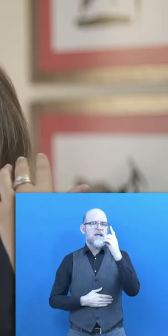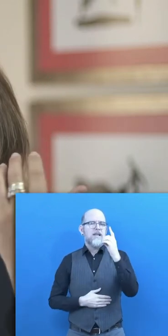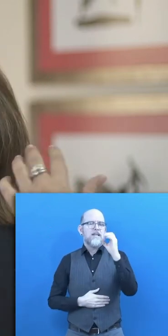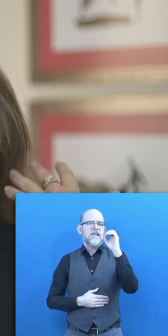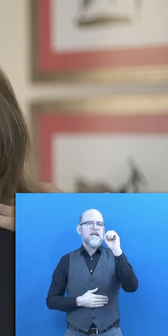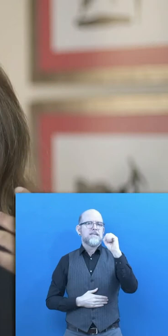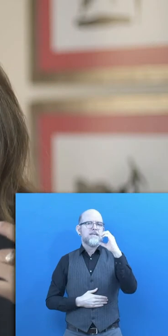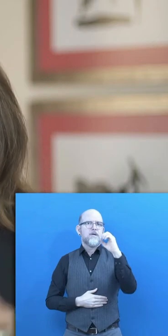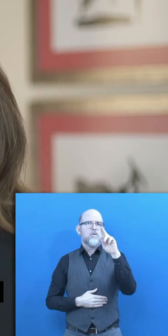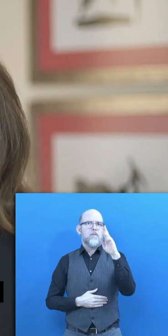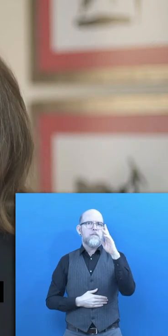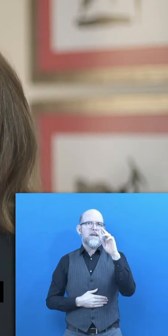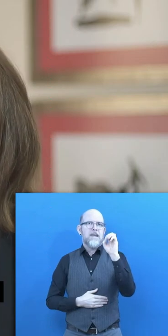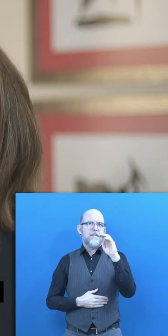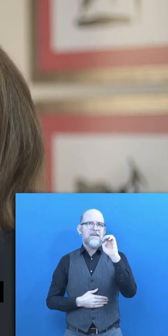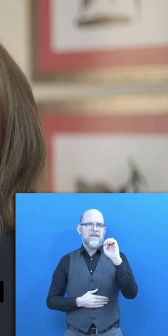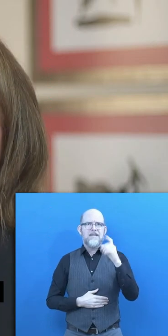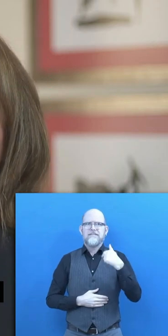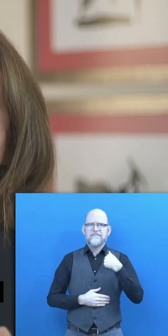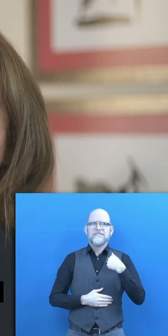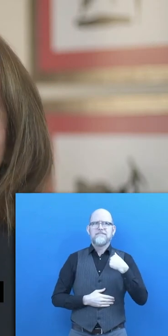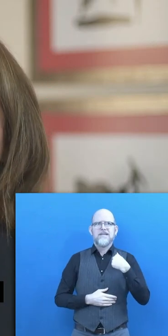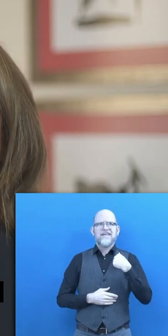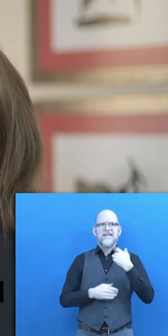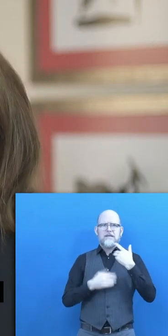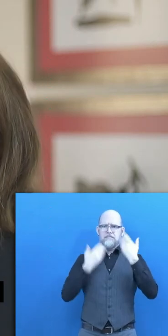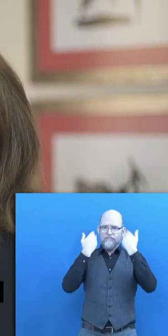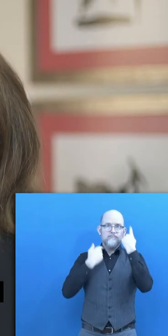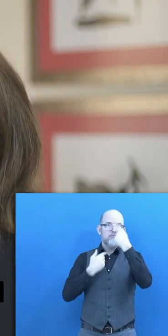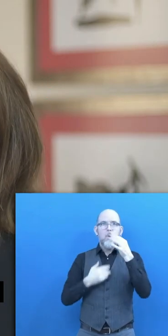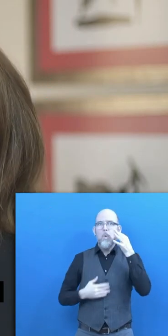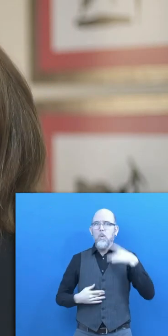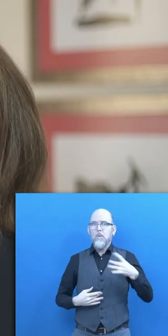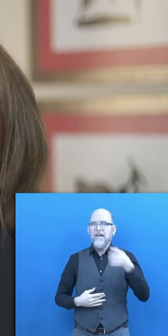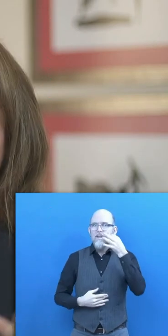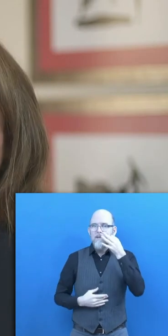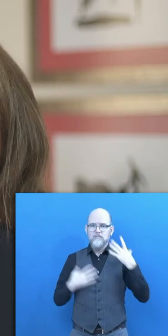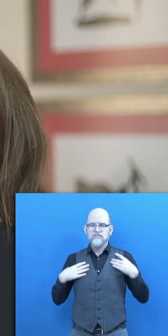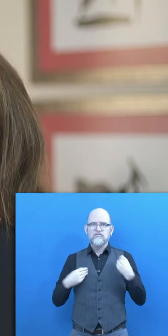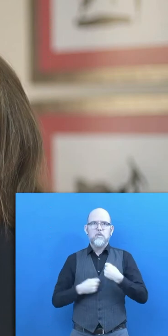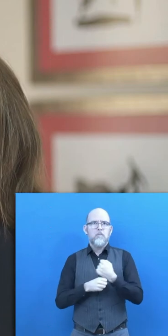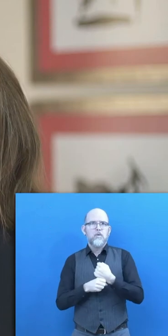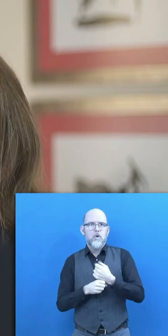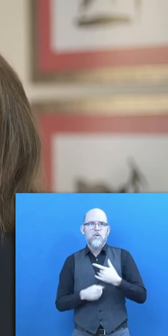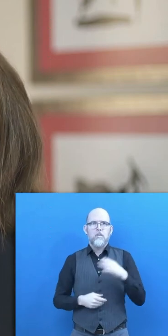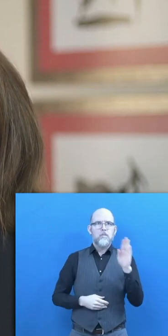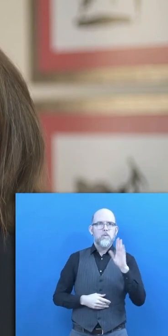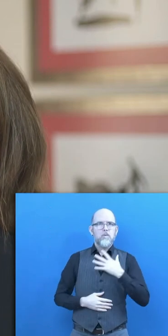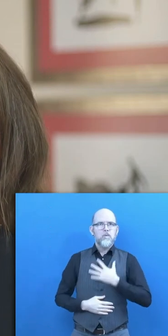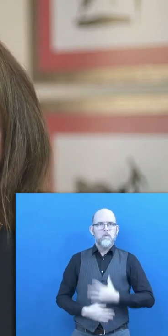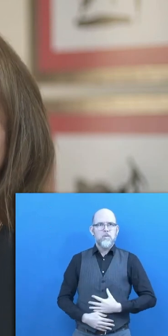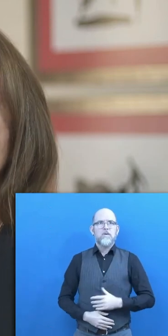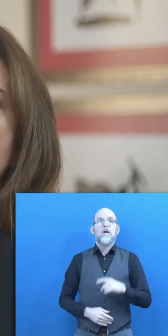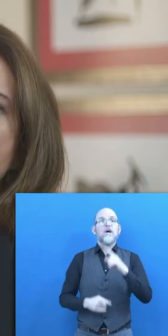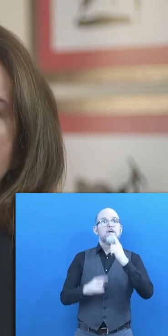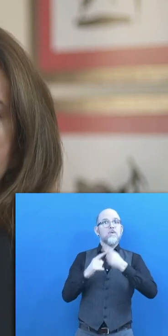skin with long brown hair and I am wearing a blue jacket. I am very grateful to be joining the